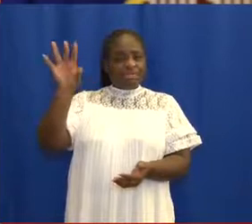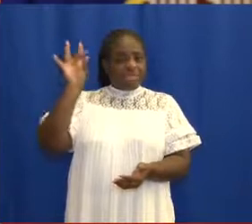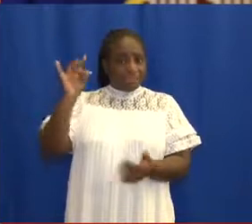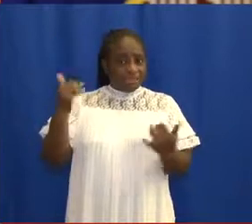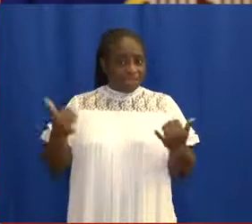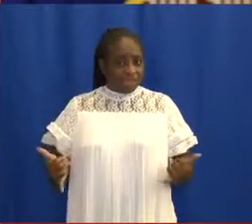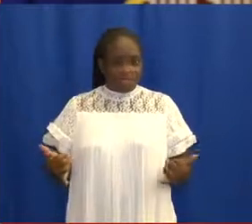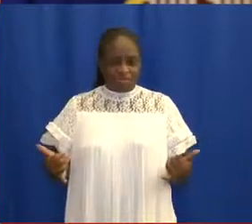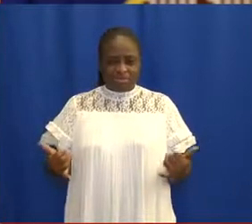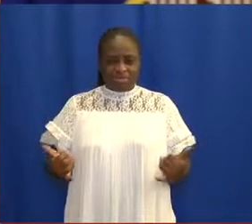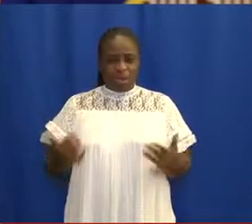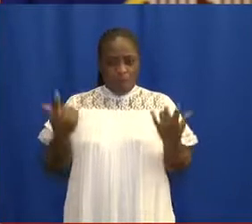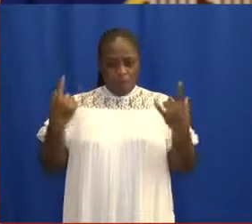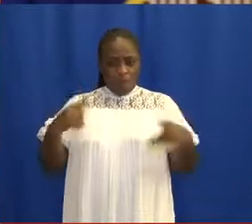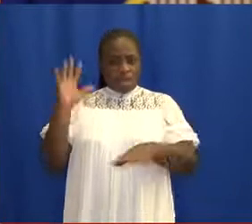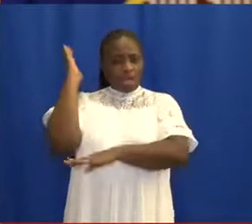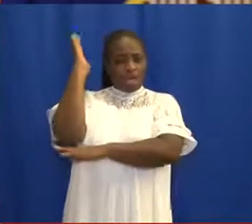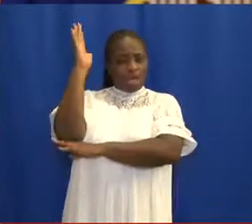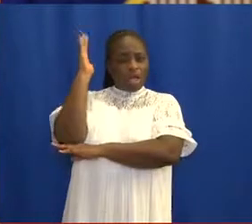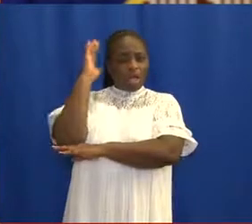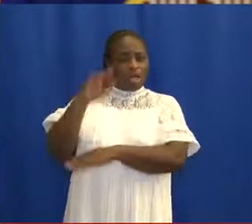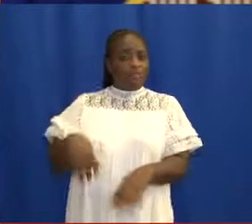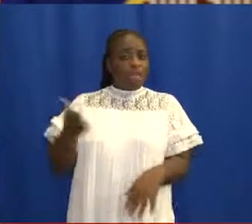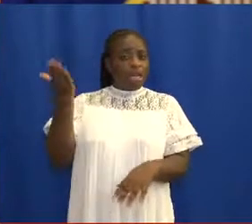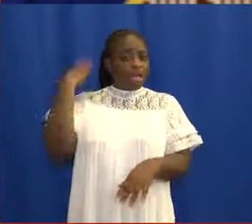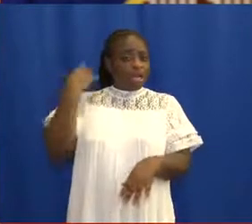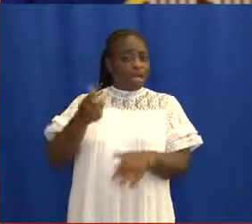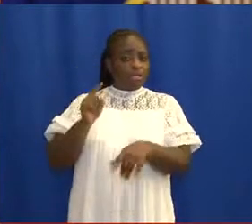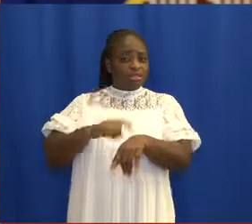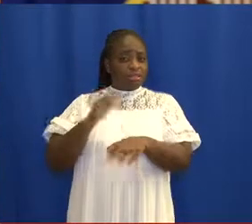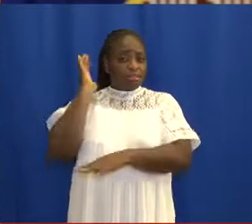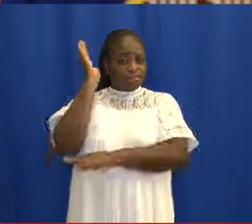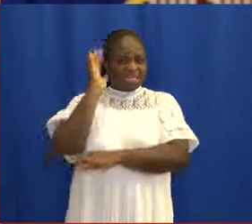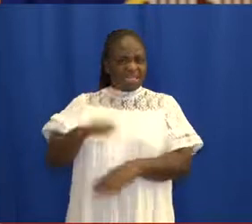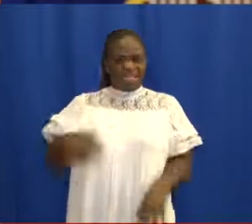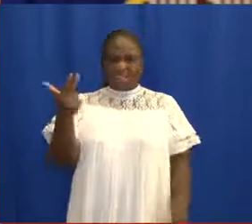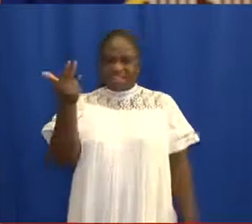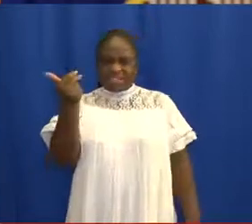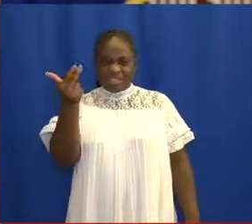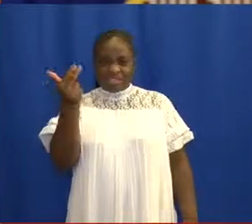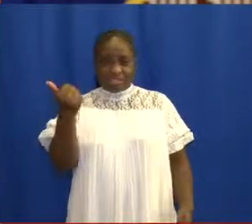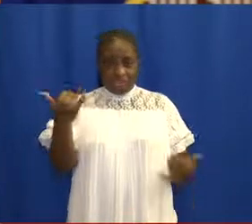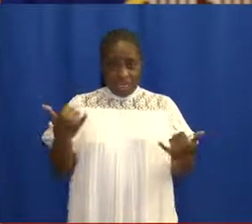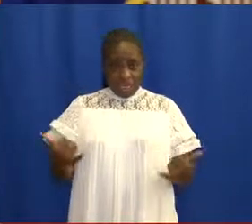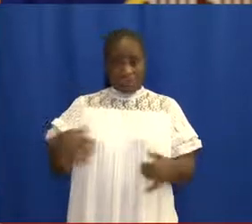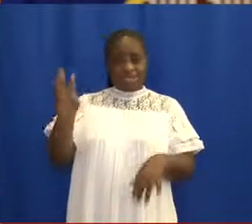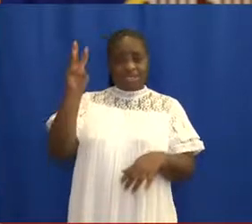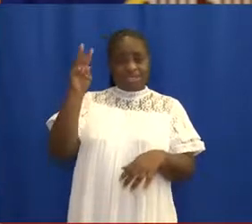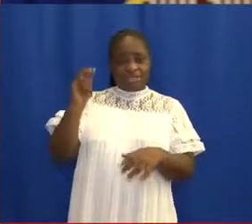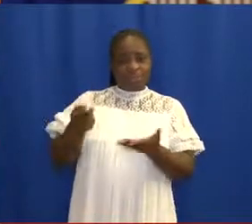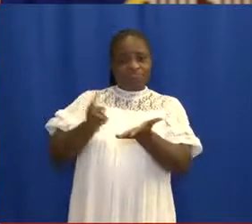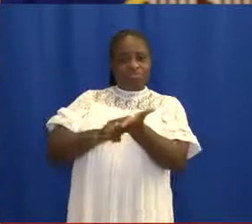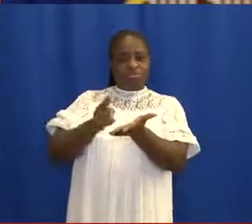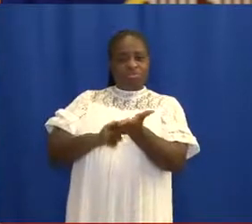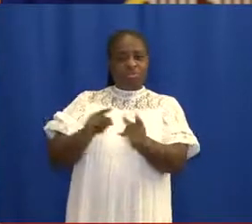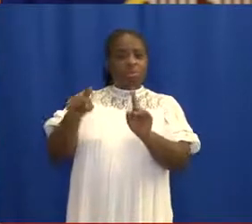When I delivered update number 22, 13 out of the 16 regions had recorded